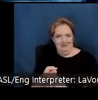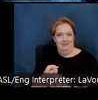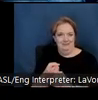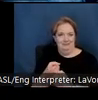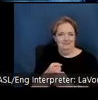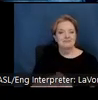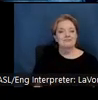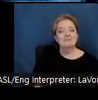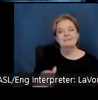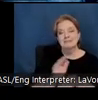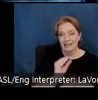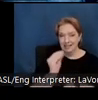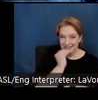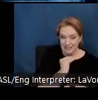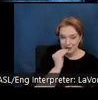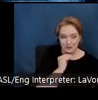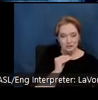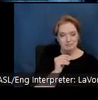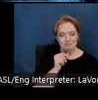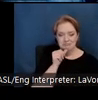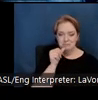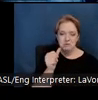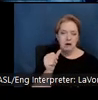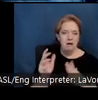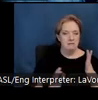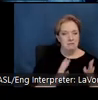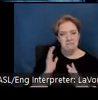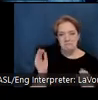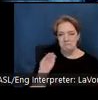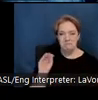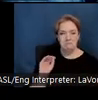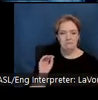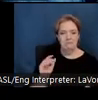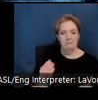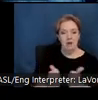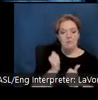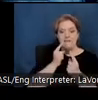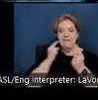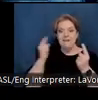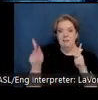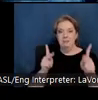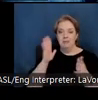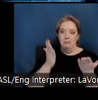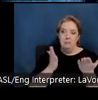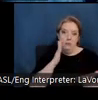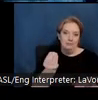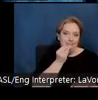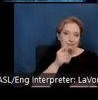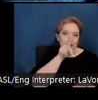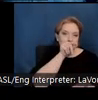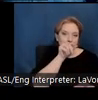Dinners at the Maloof table were not grand or sumptuous. The most famous of guests might be served Alfreda's chicken casserole.